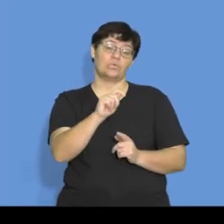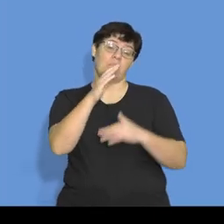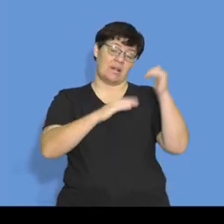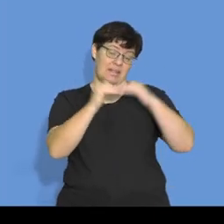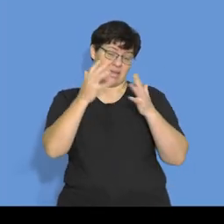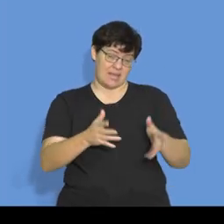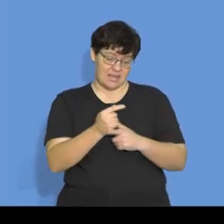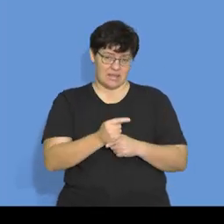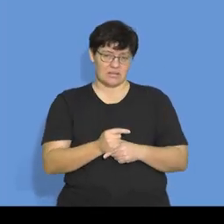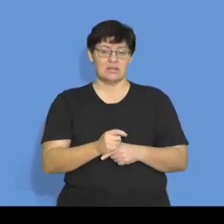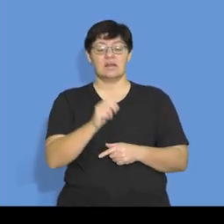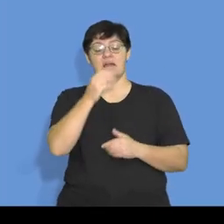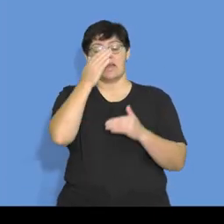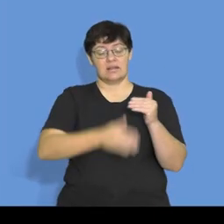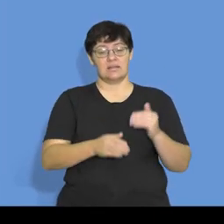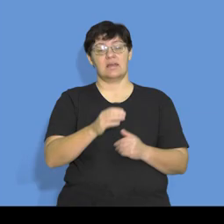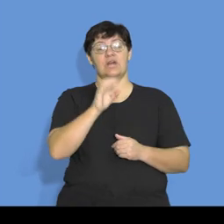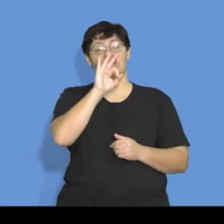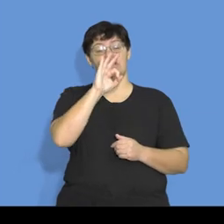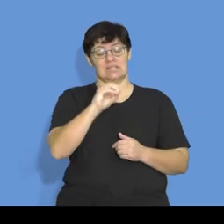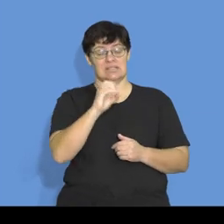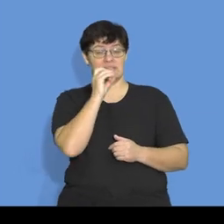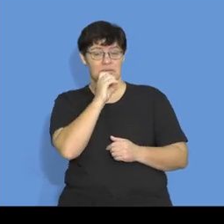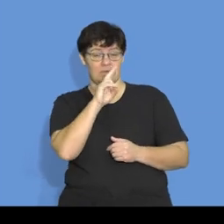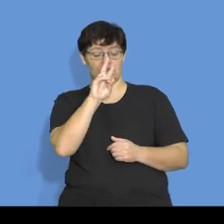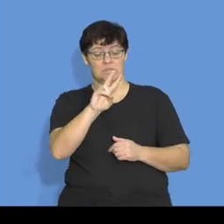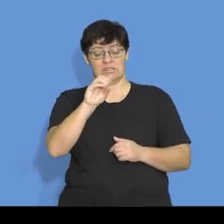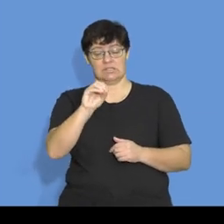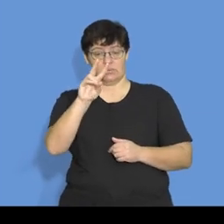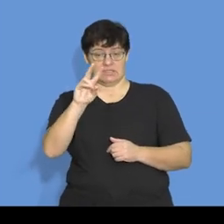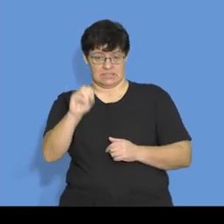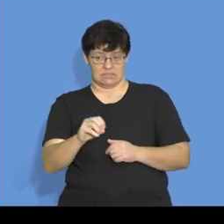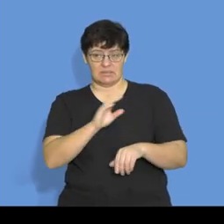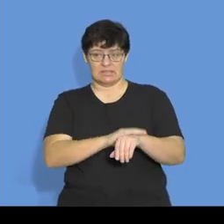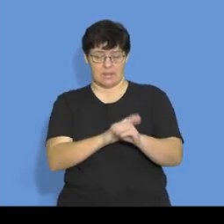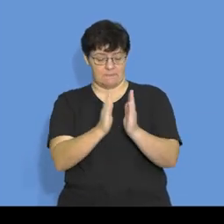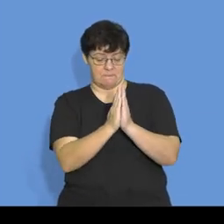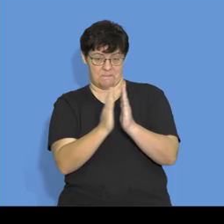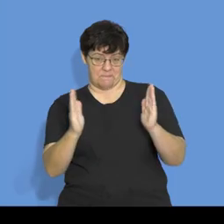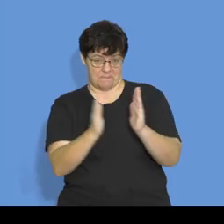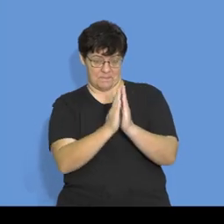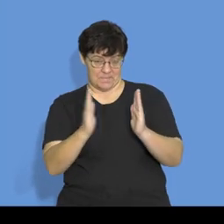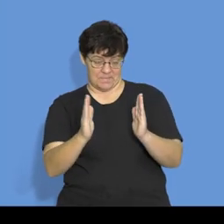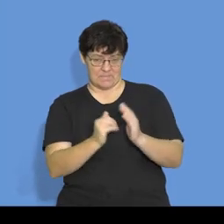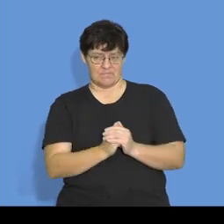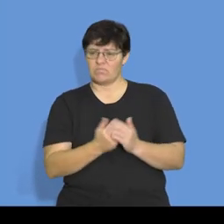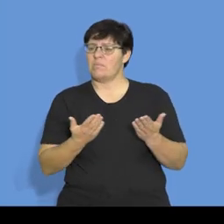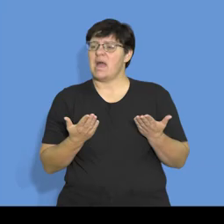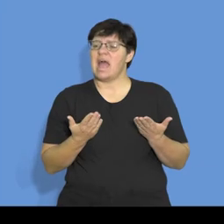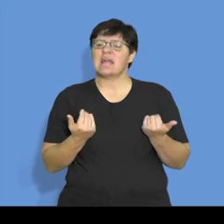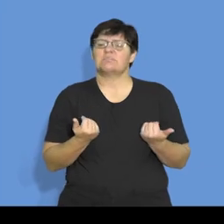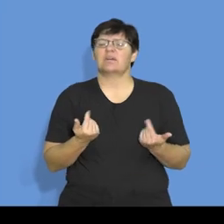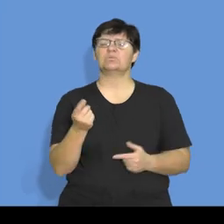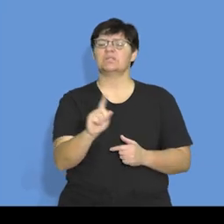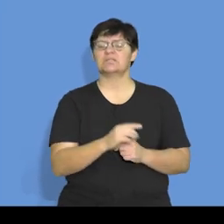months ended 30th of September 2020. Right? So that's our budget period. Okay. What are we expected to do?